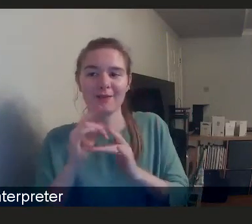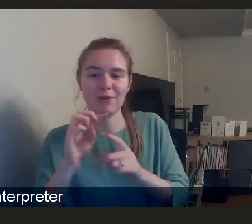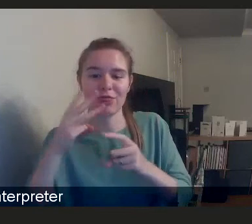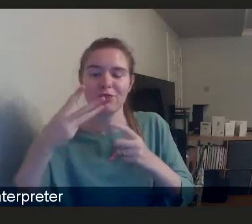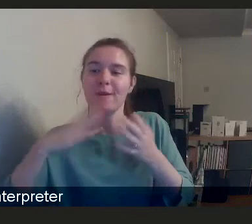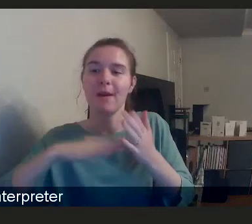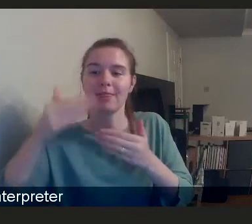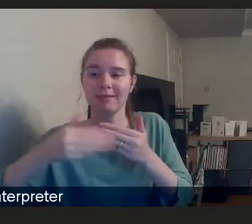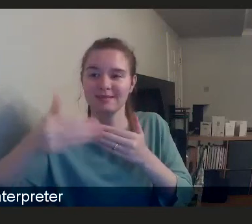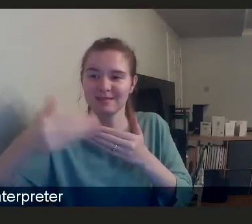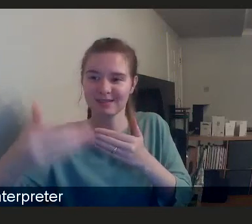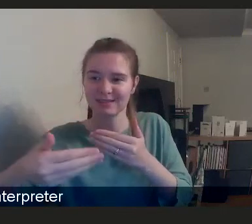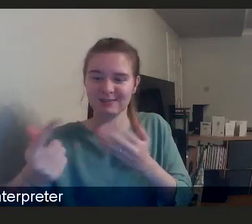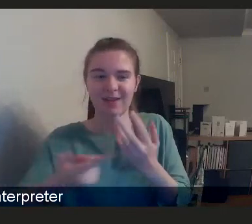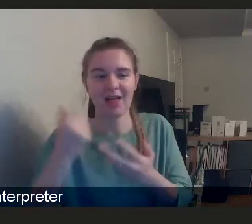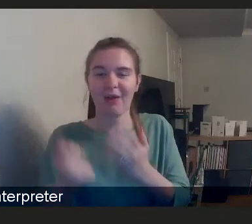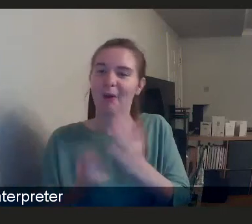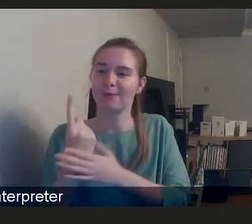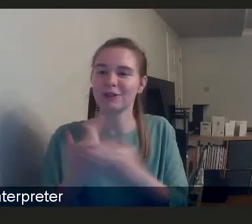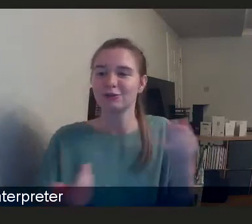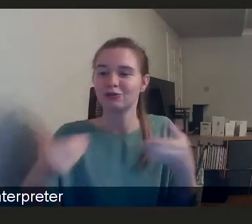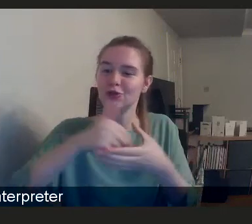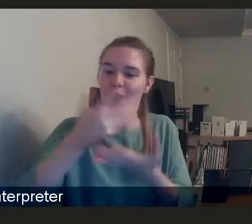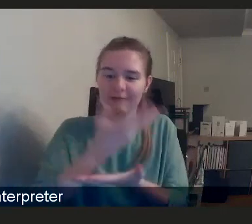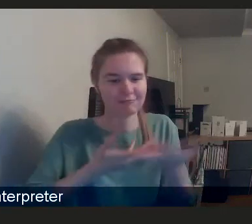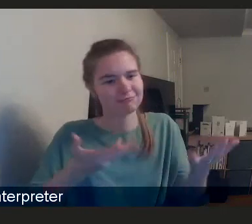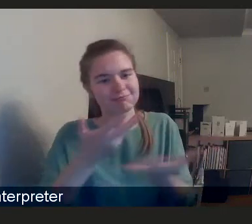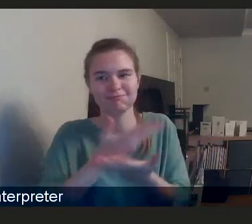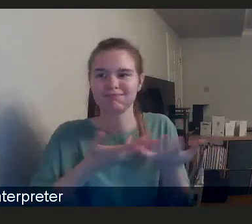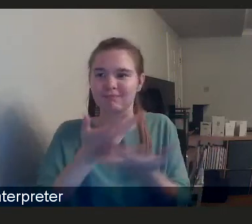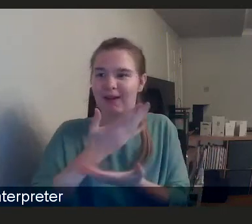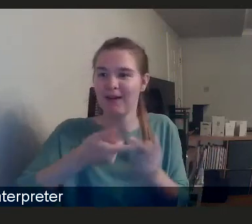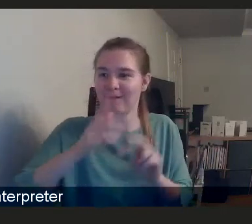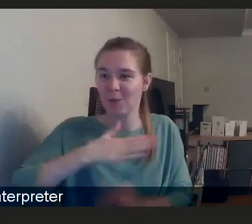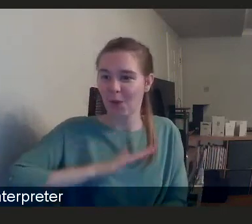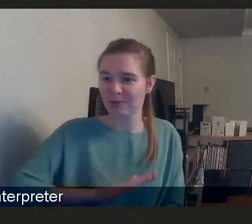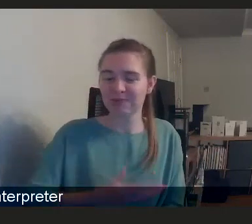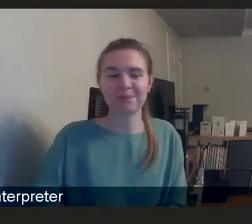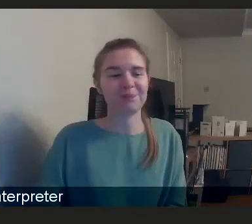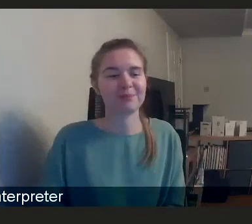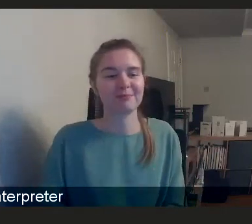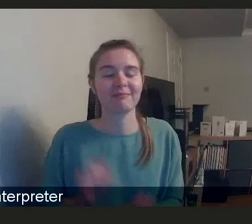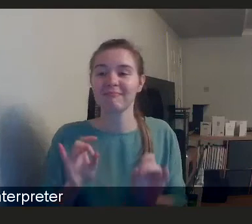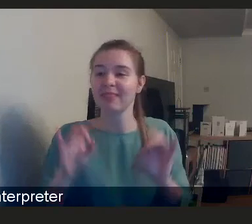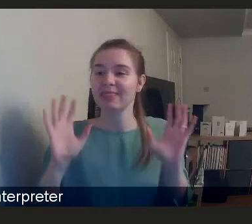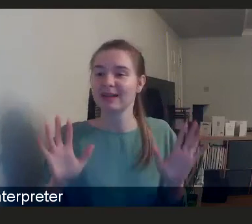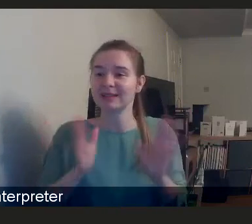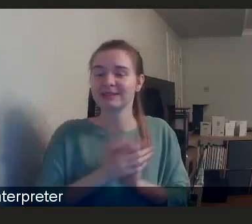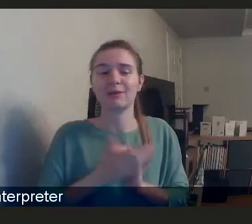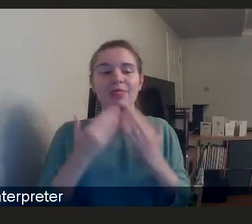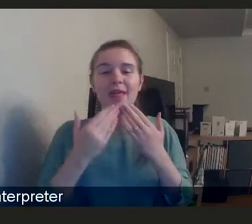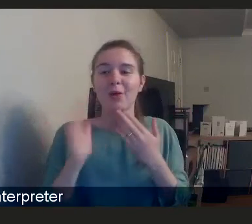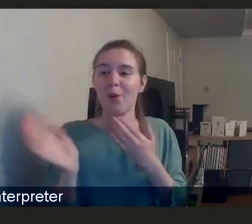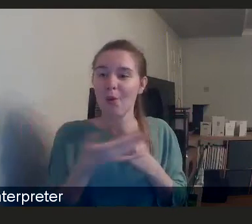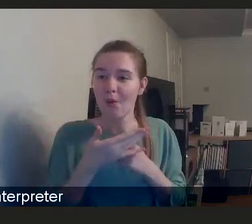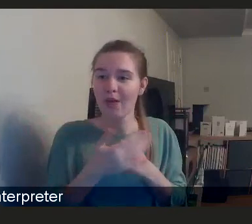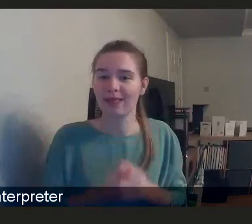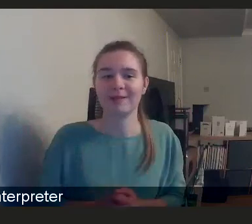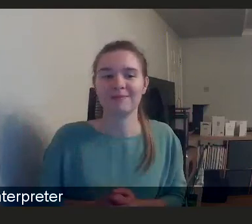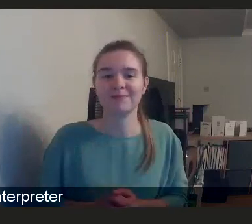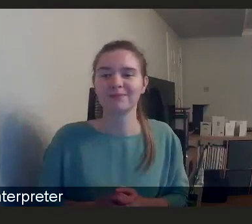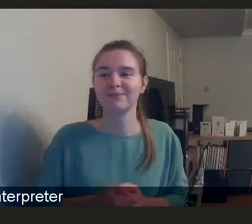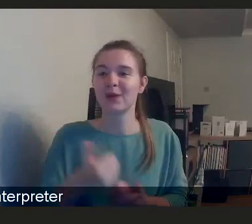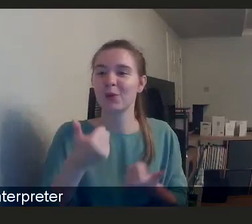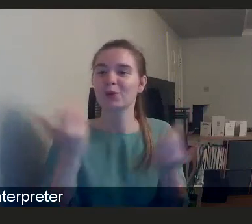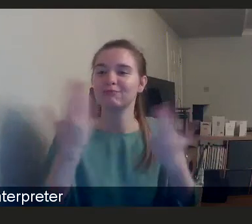website because there'll be other opportunities to join in these discussions. And that's it. Thank you very much. Good night. you.